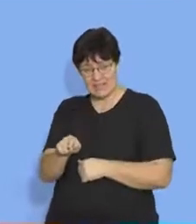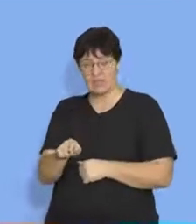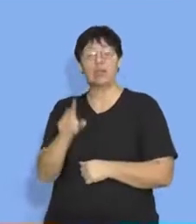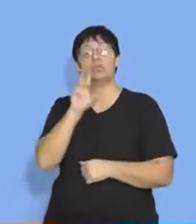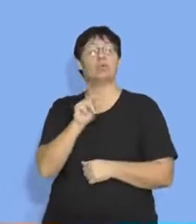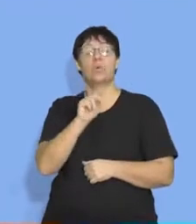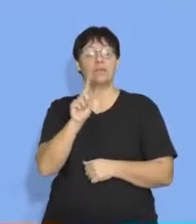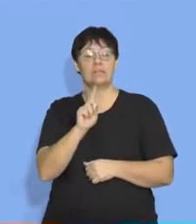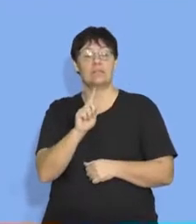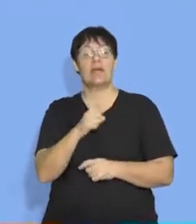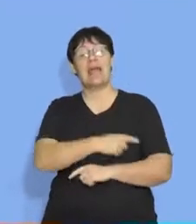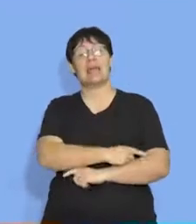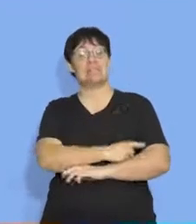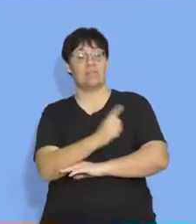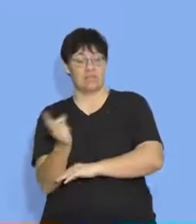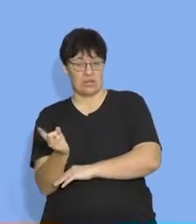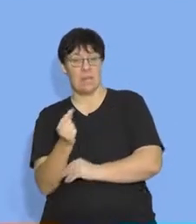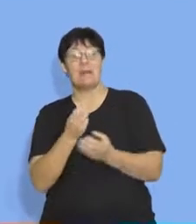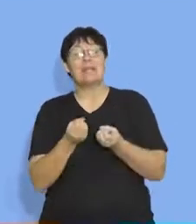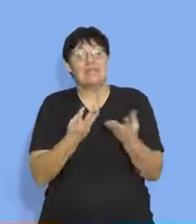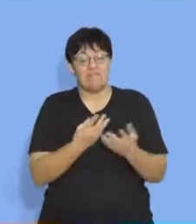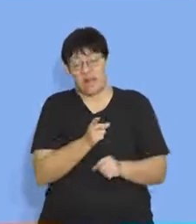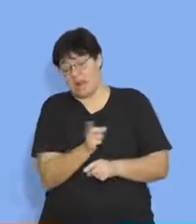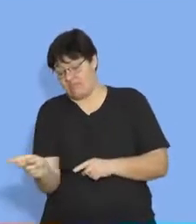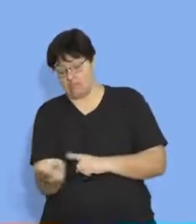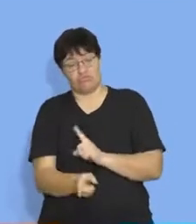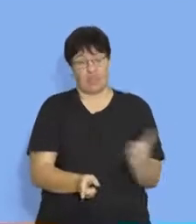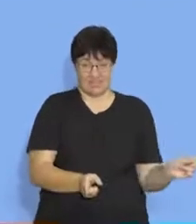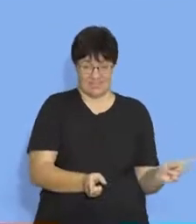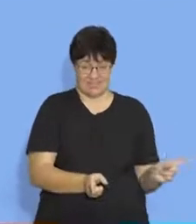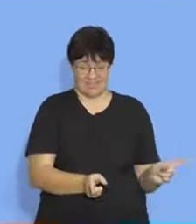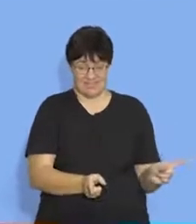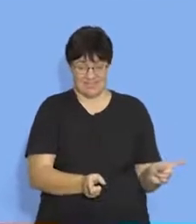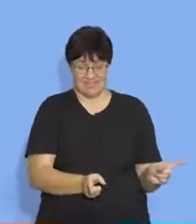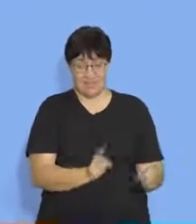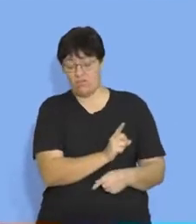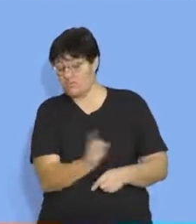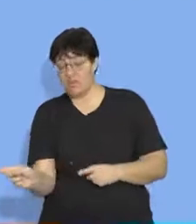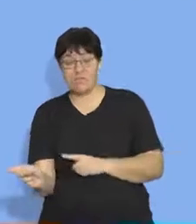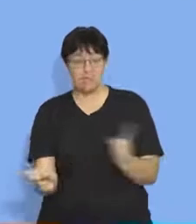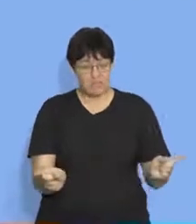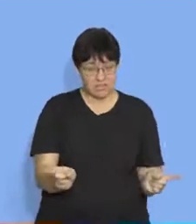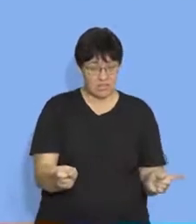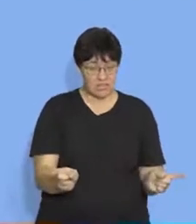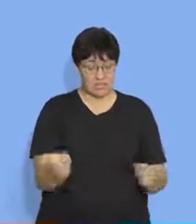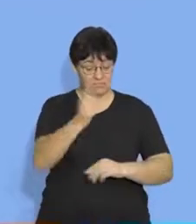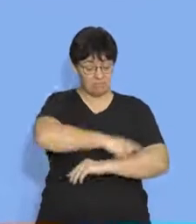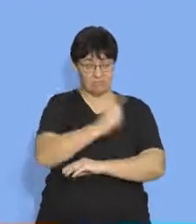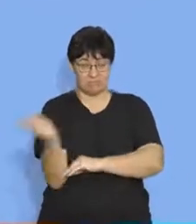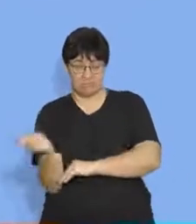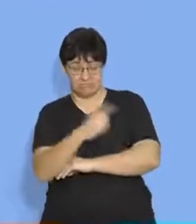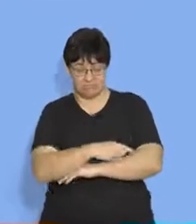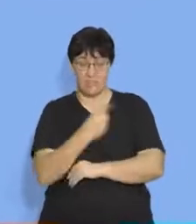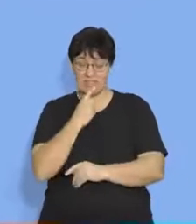talk about acceleration, but we have to give it a direction. And the direction of the acceleration will tell me whether an